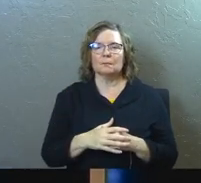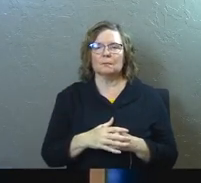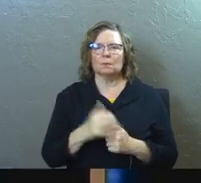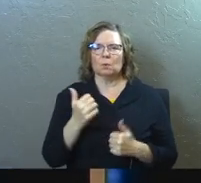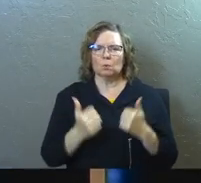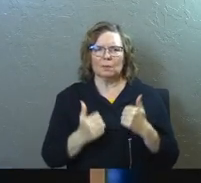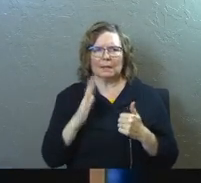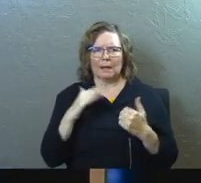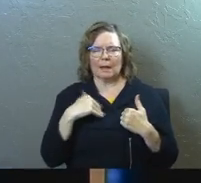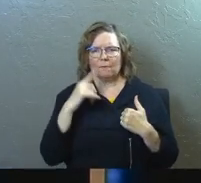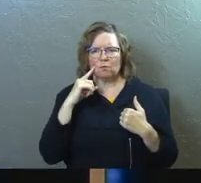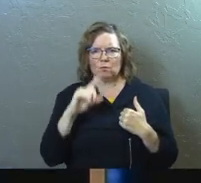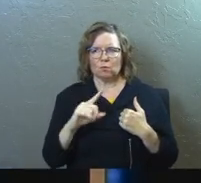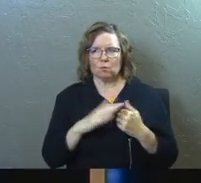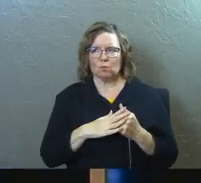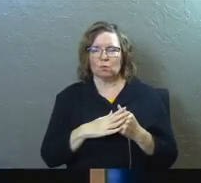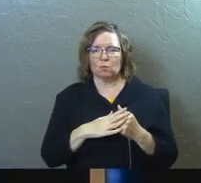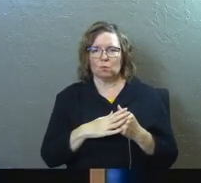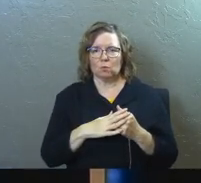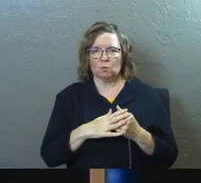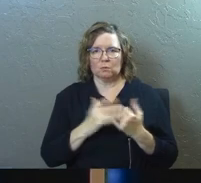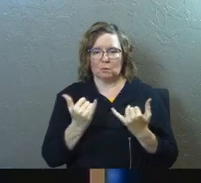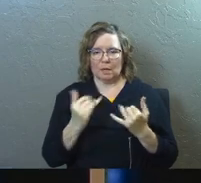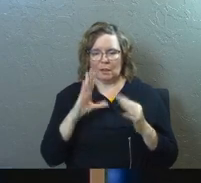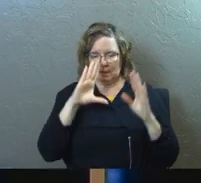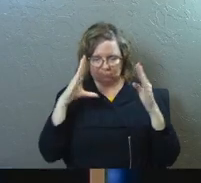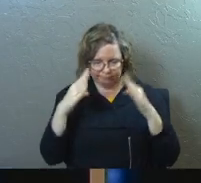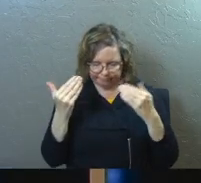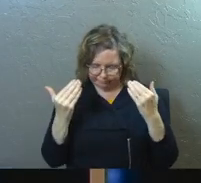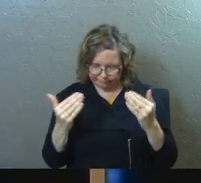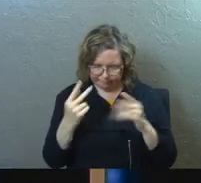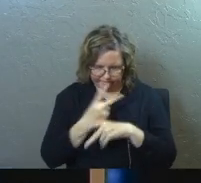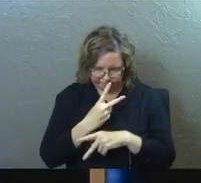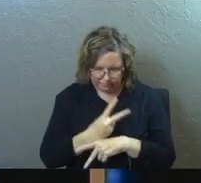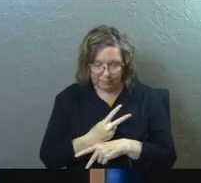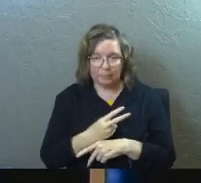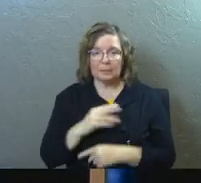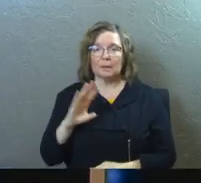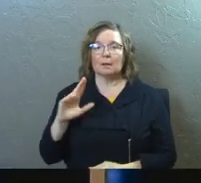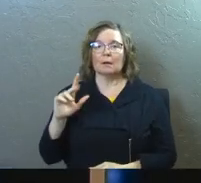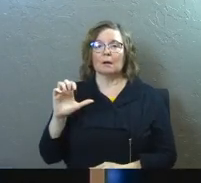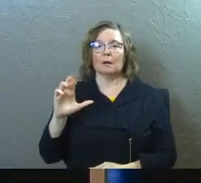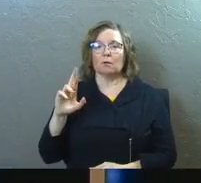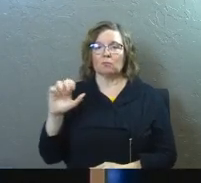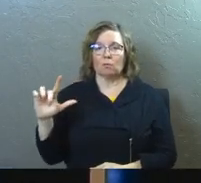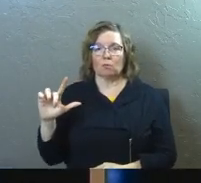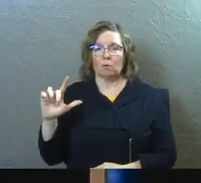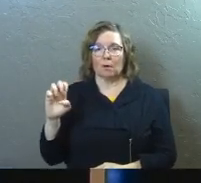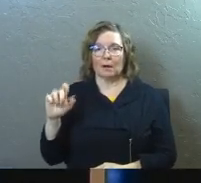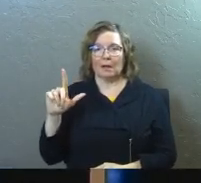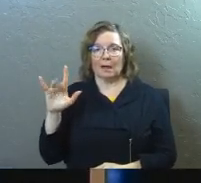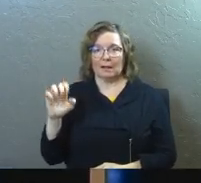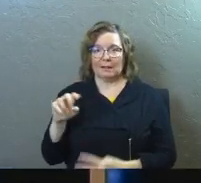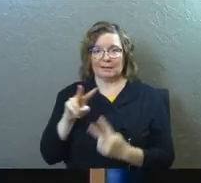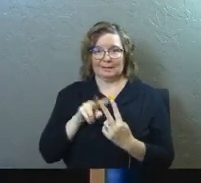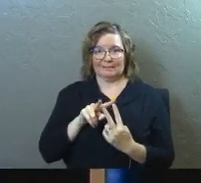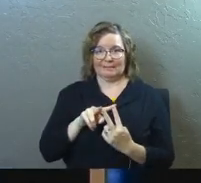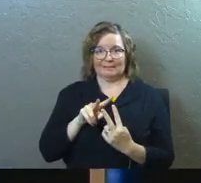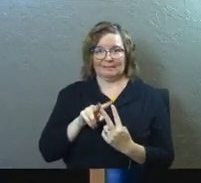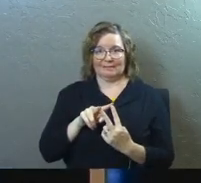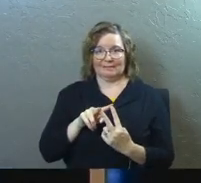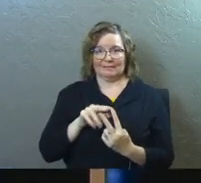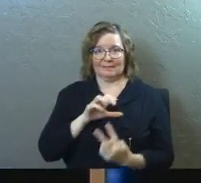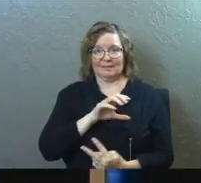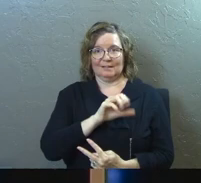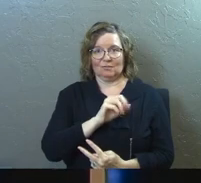God have for you? Turn on your brain and find out. Back to Carl and Ellie. Carl and Ellie.